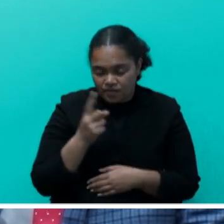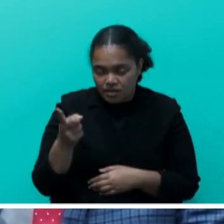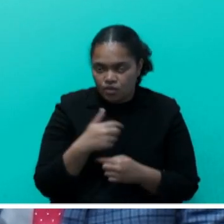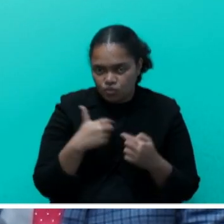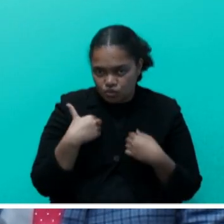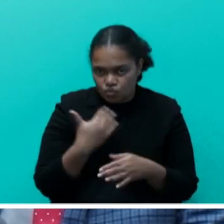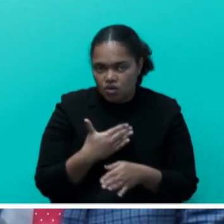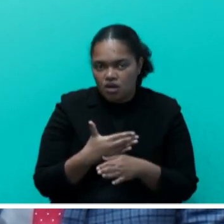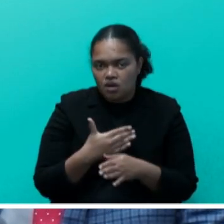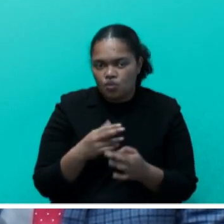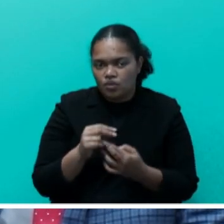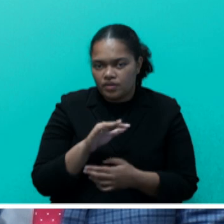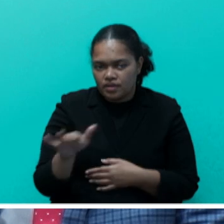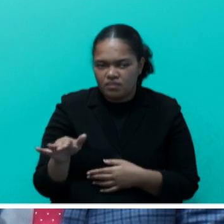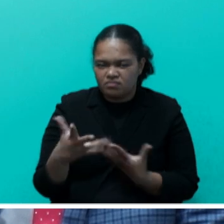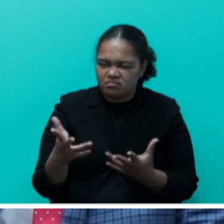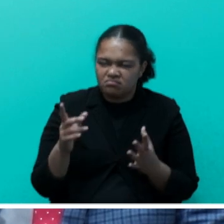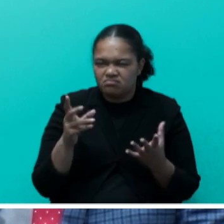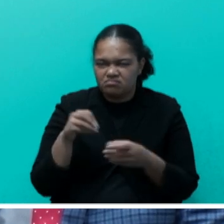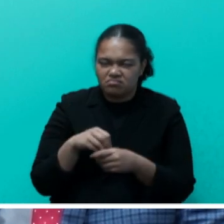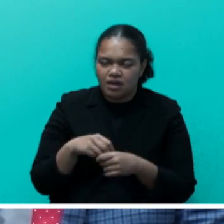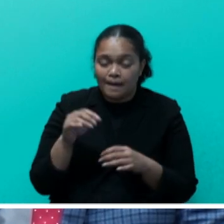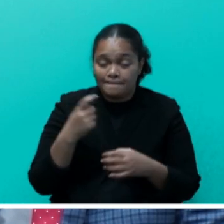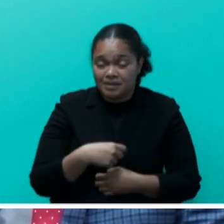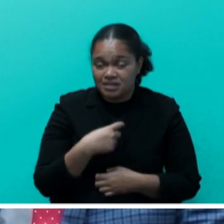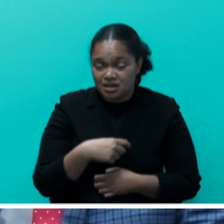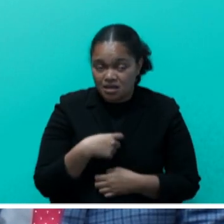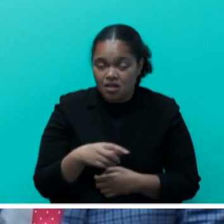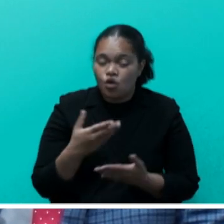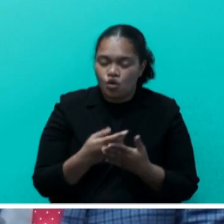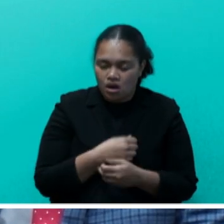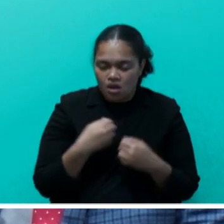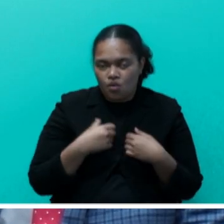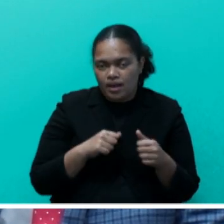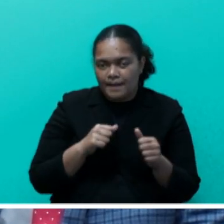them in terms of some of their personnel on our best to